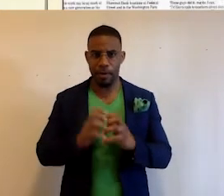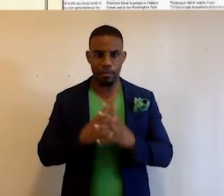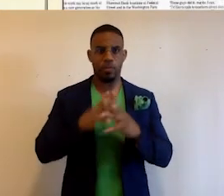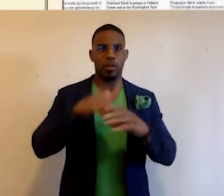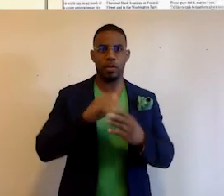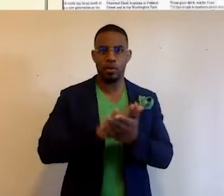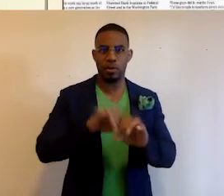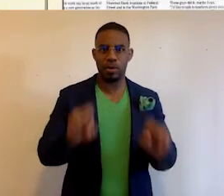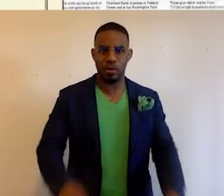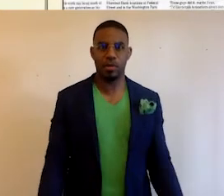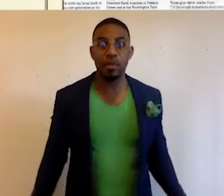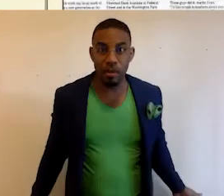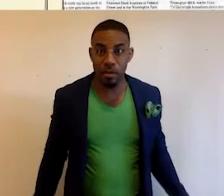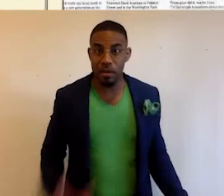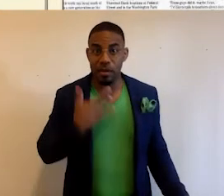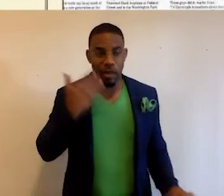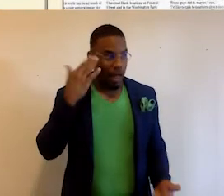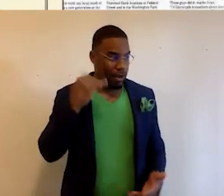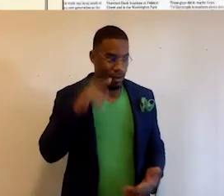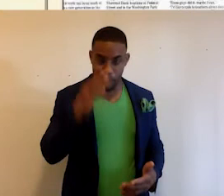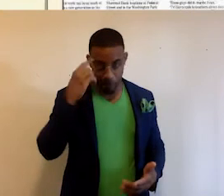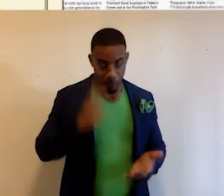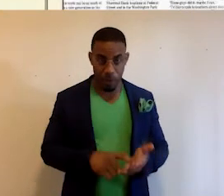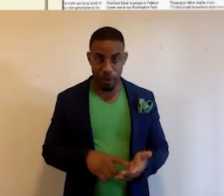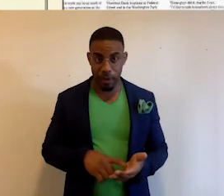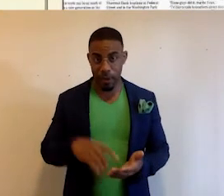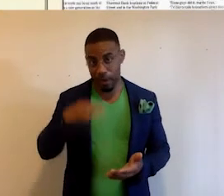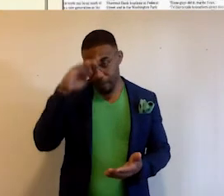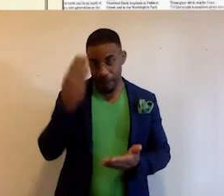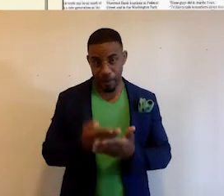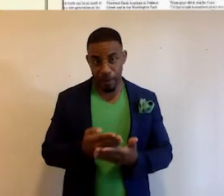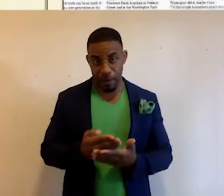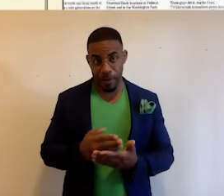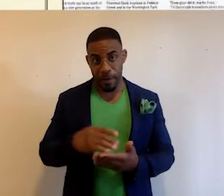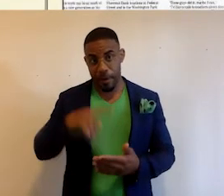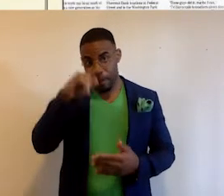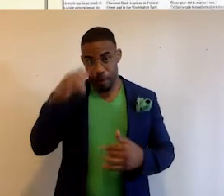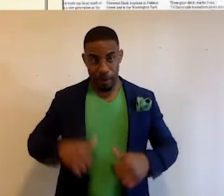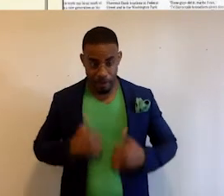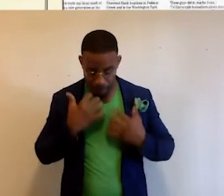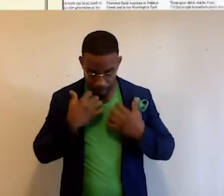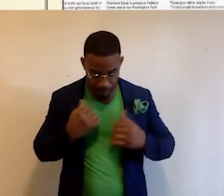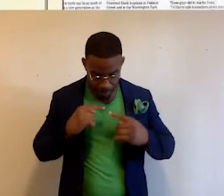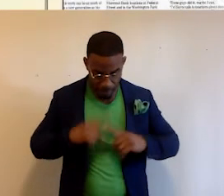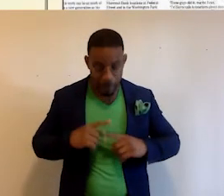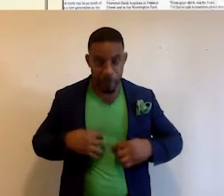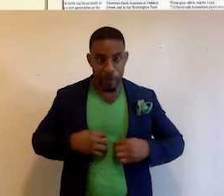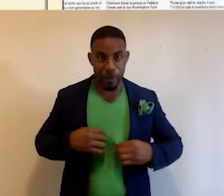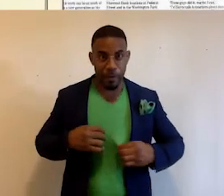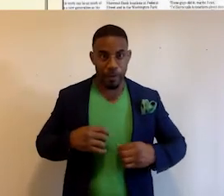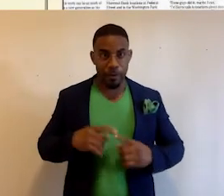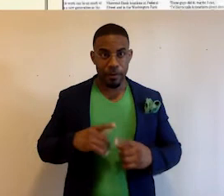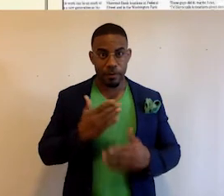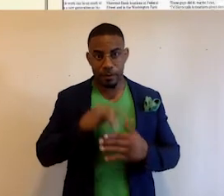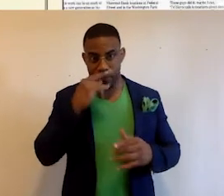into the school system. And I don't know if you guys noticed our Black Facts Matter t-shirts. This is what some of the